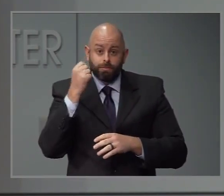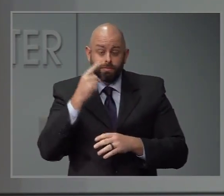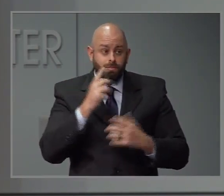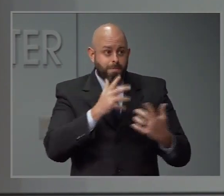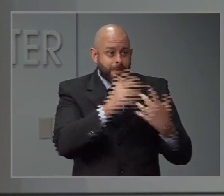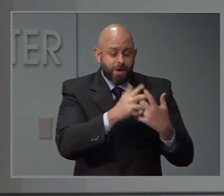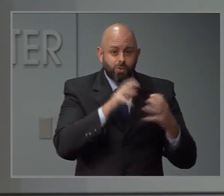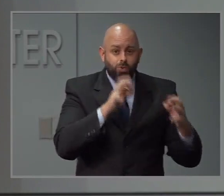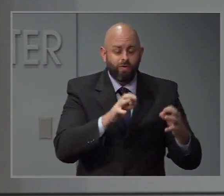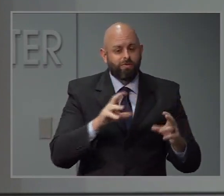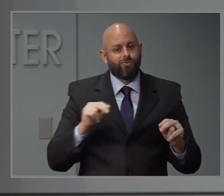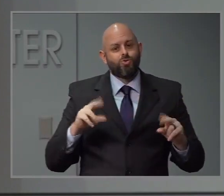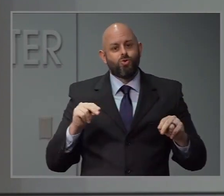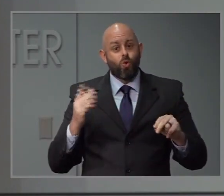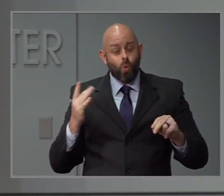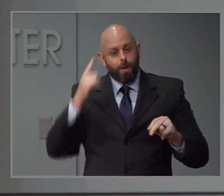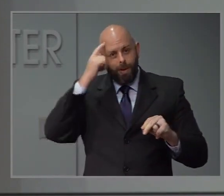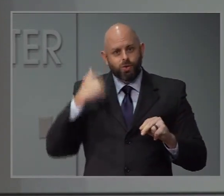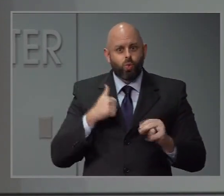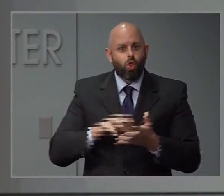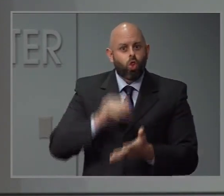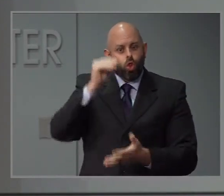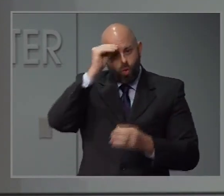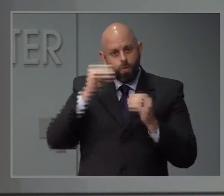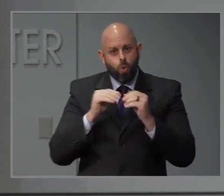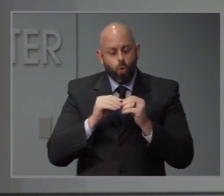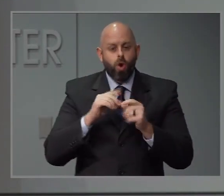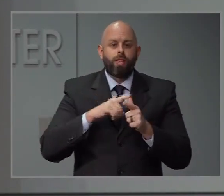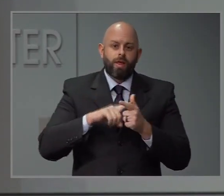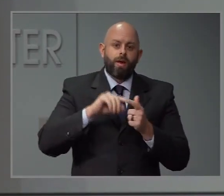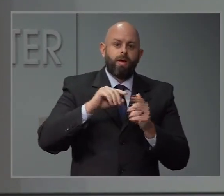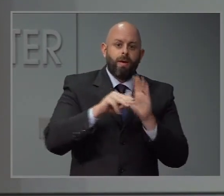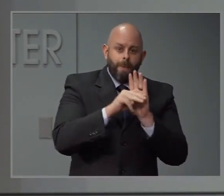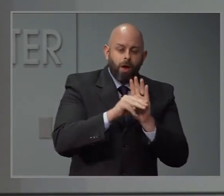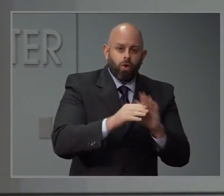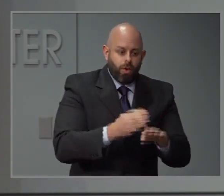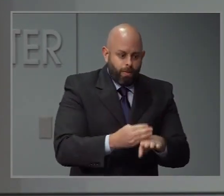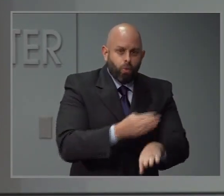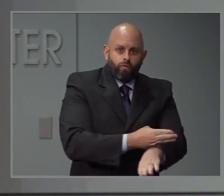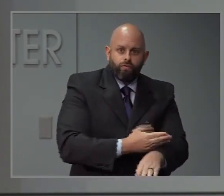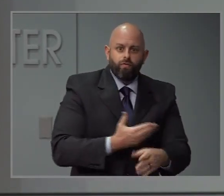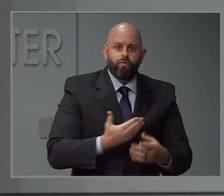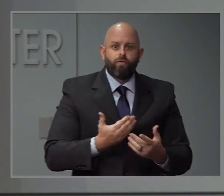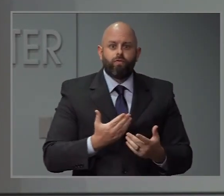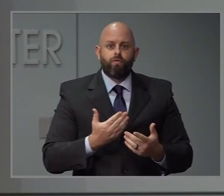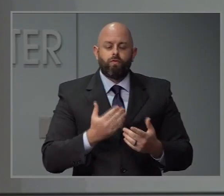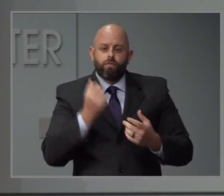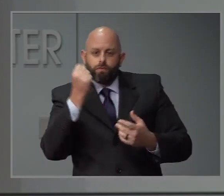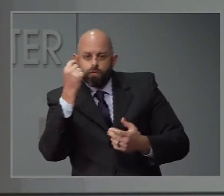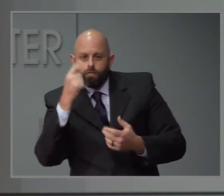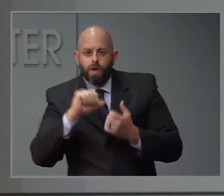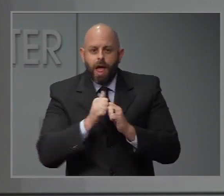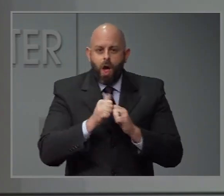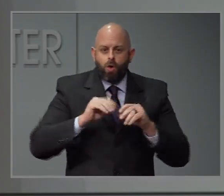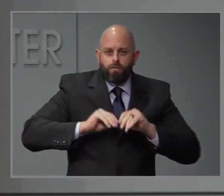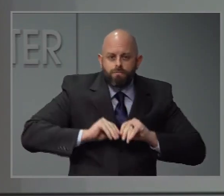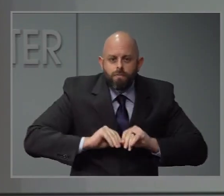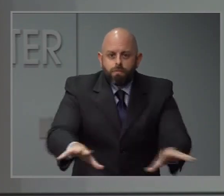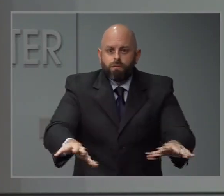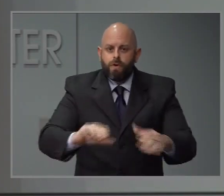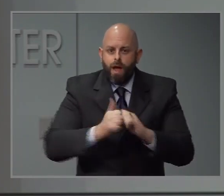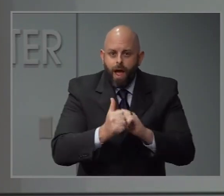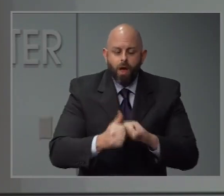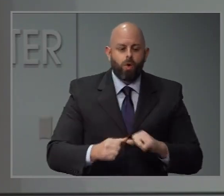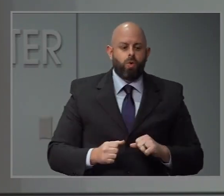Because as we learn more, the model is able to get better at understanding how the virus works, how our